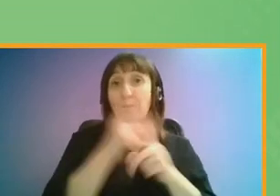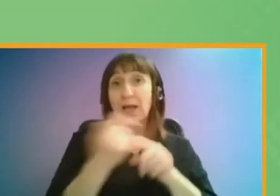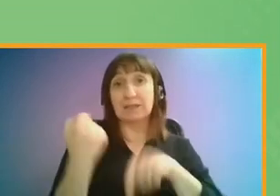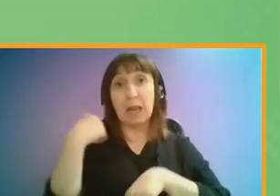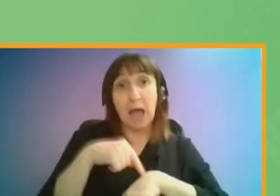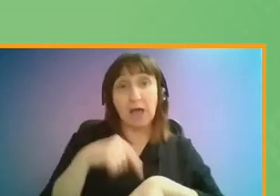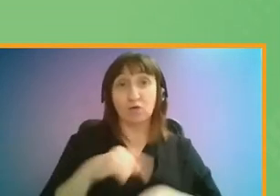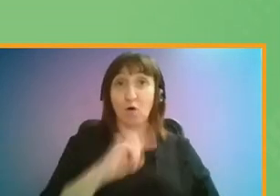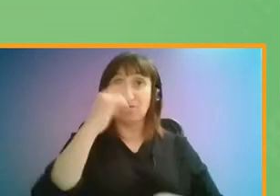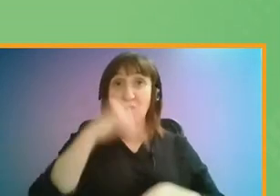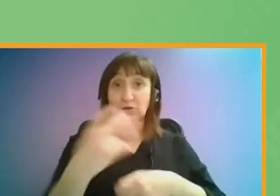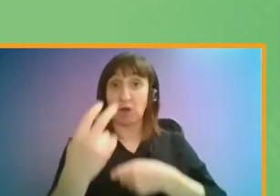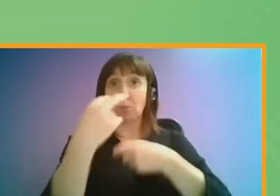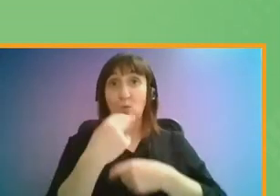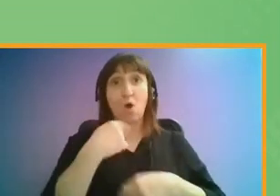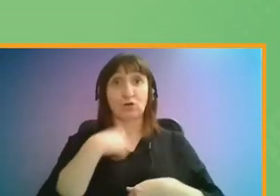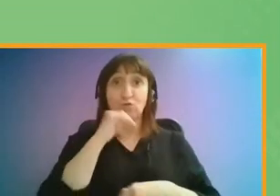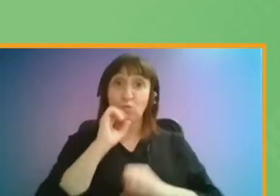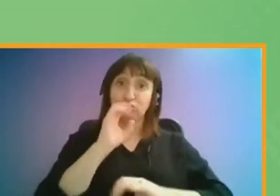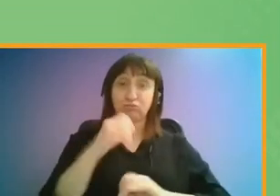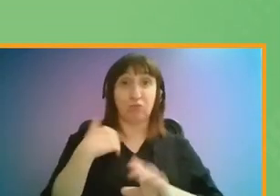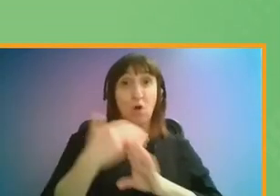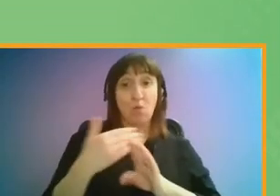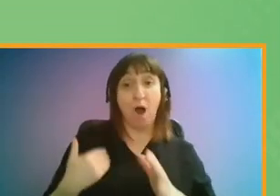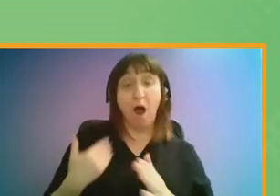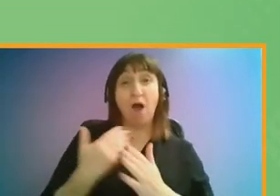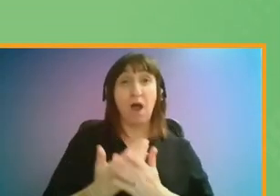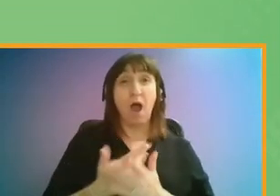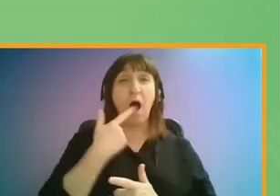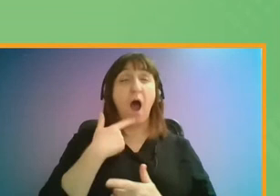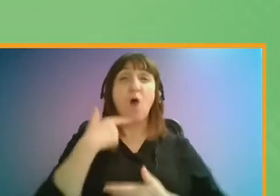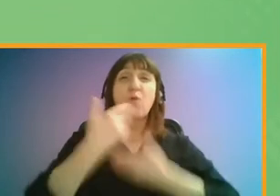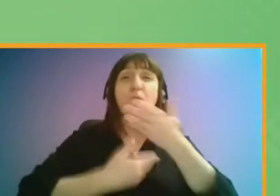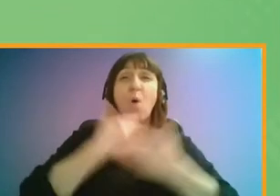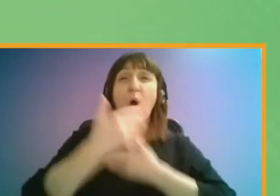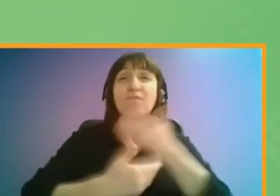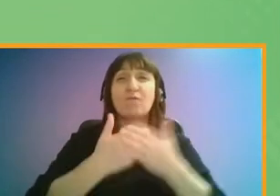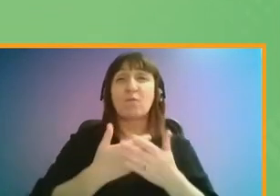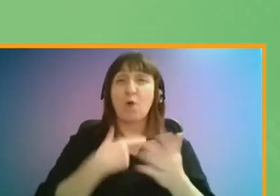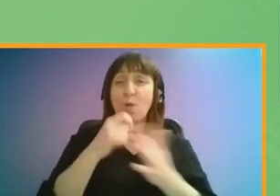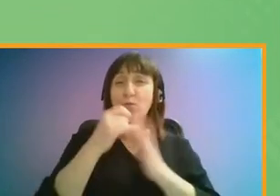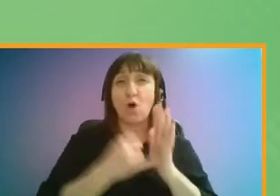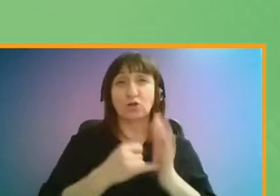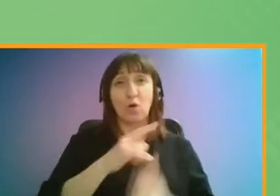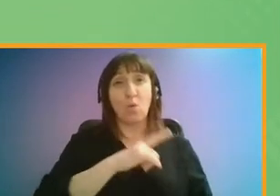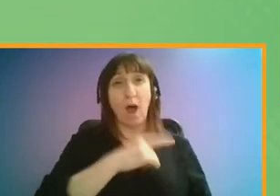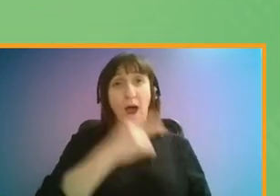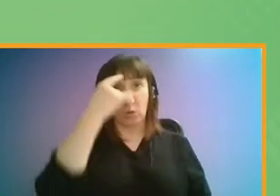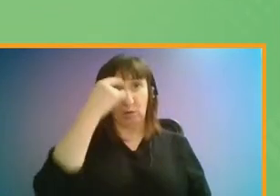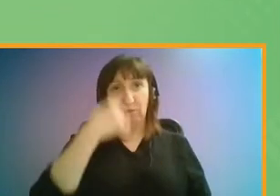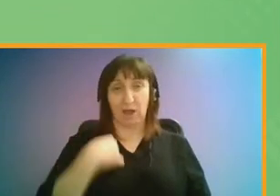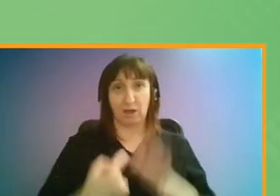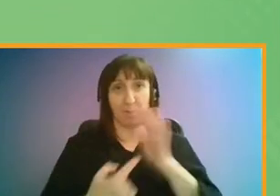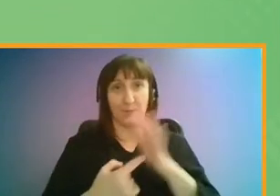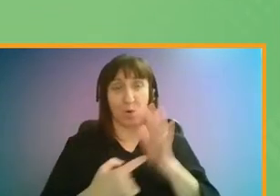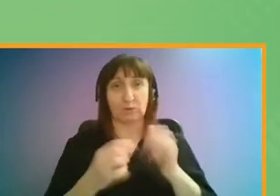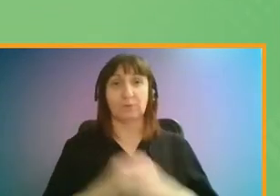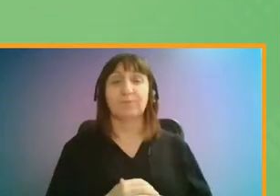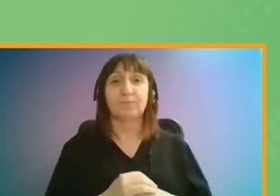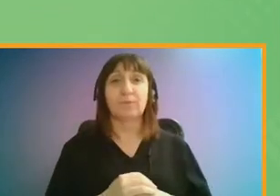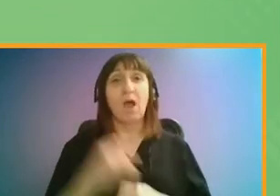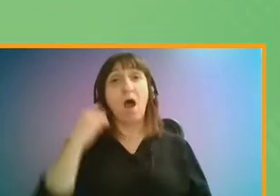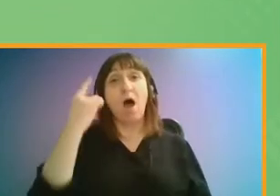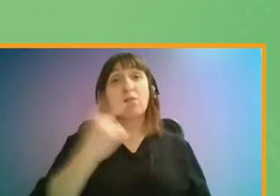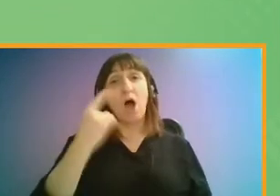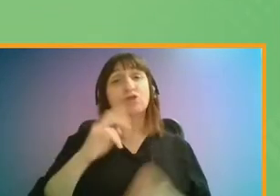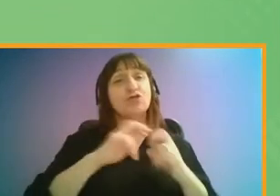this is your first time hearing about what we've been doing, I'll just give a quick overview of the project and why we think it's important. As London's transport watchdog,